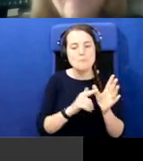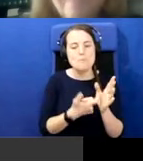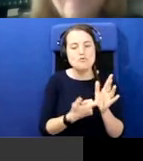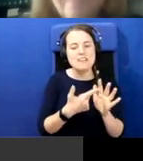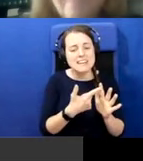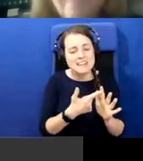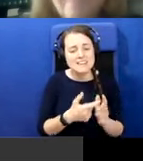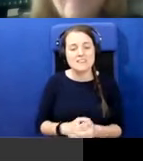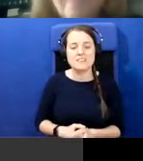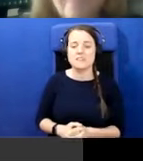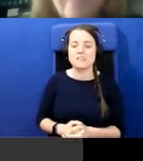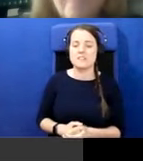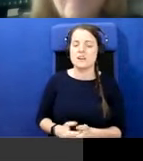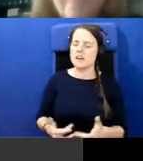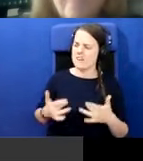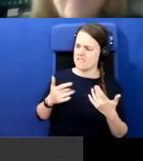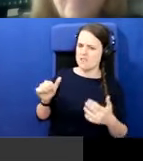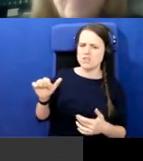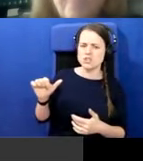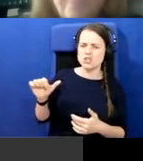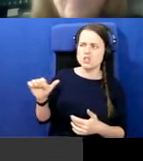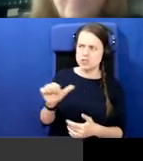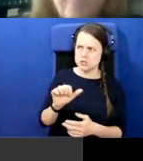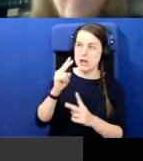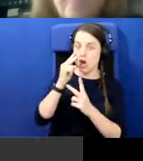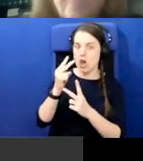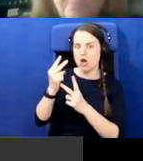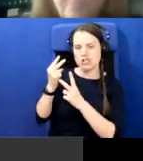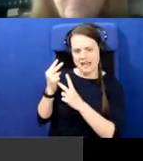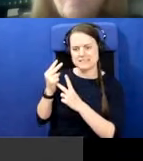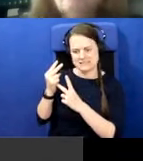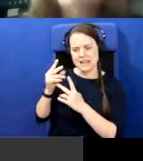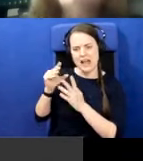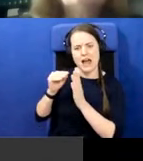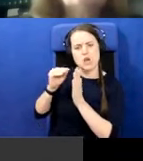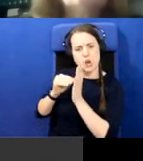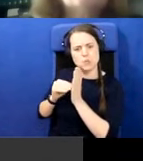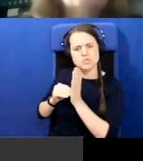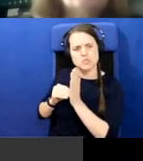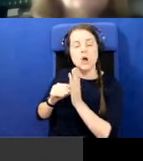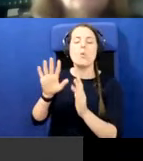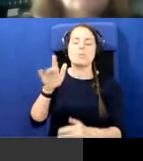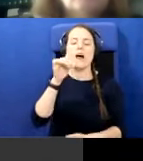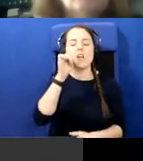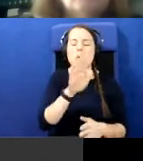I'd say it should be looked at, it should be noted in the round that, uh, I know there's a lot of nationalist